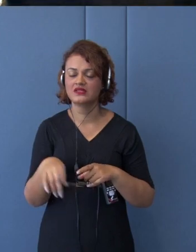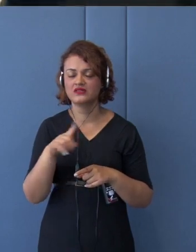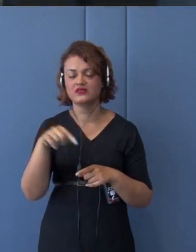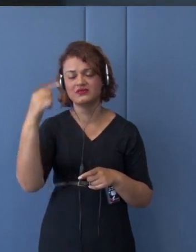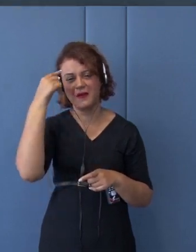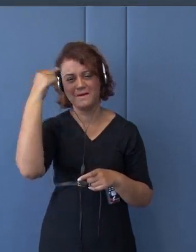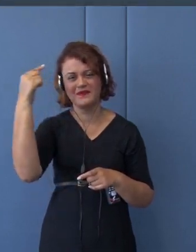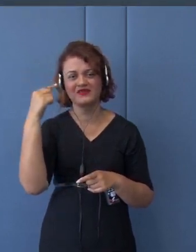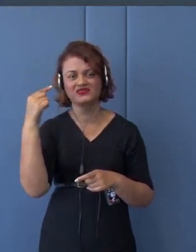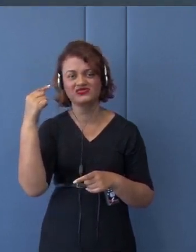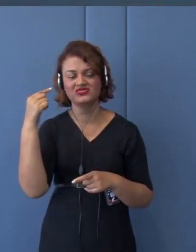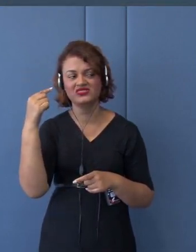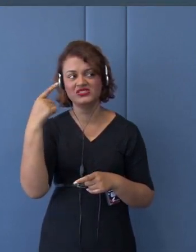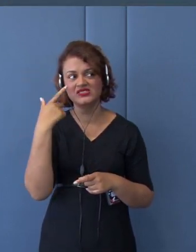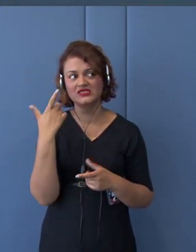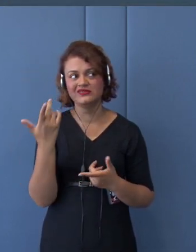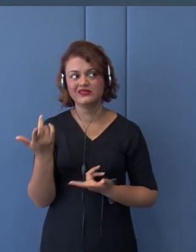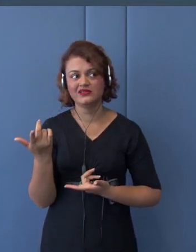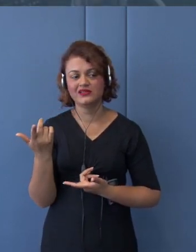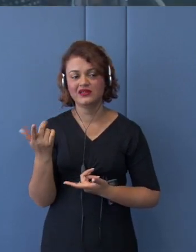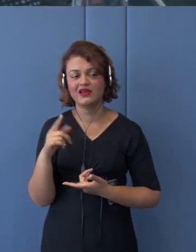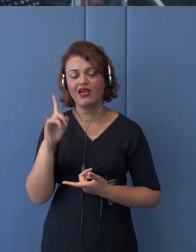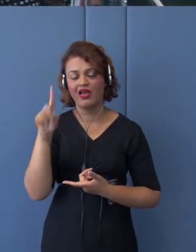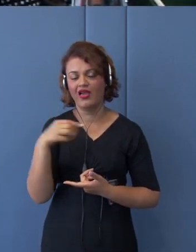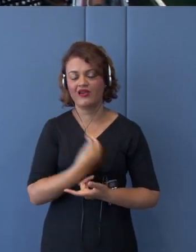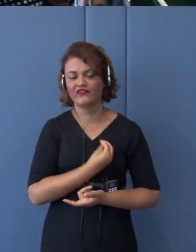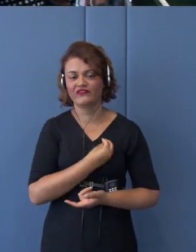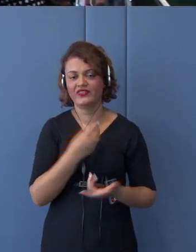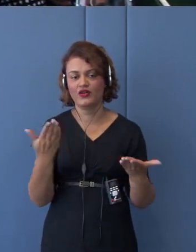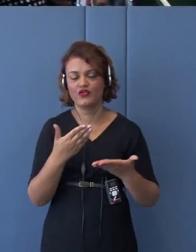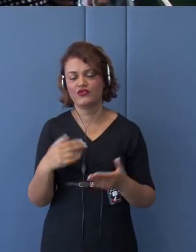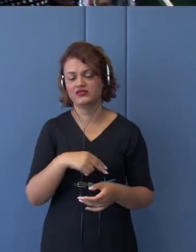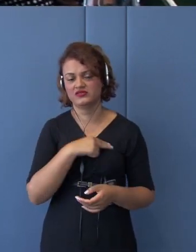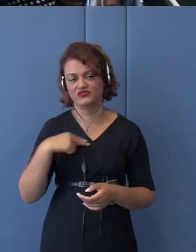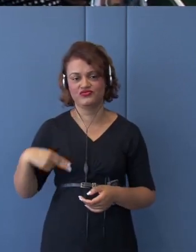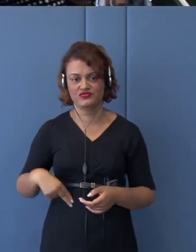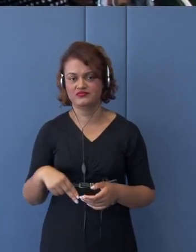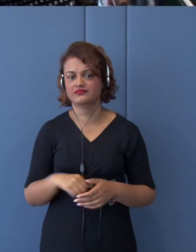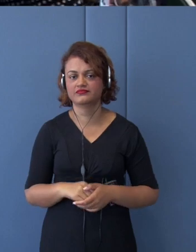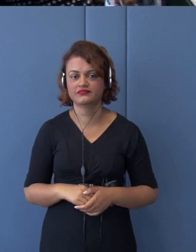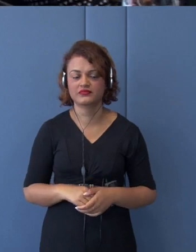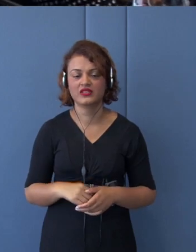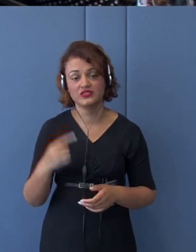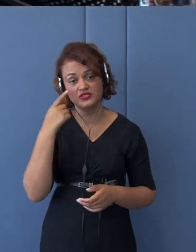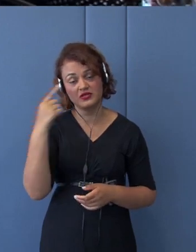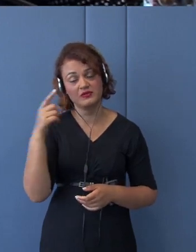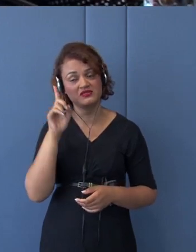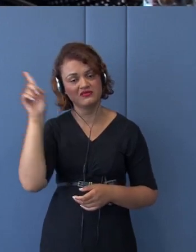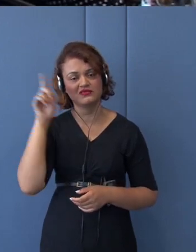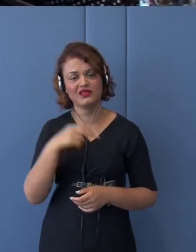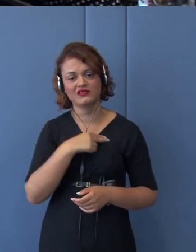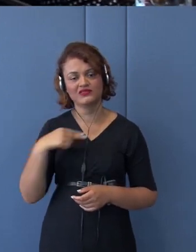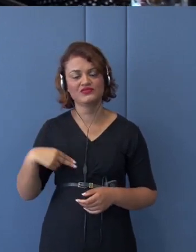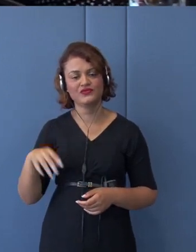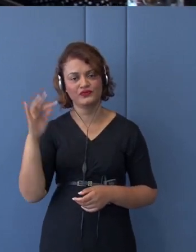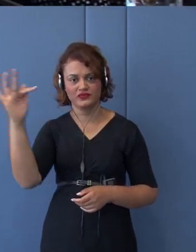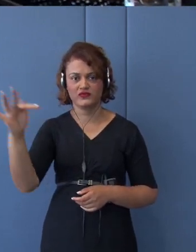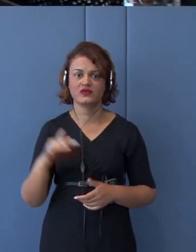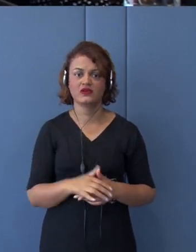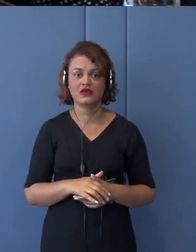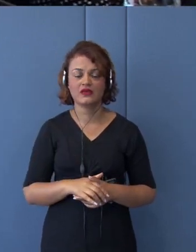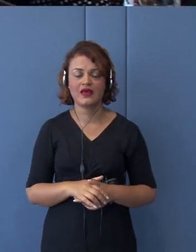future, you see. The China has been always kind of hidden agenda of entire